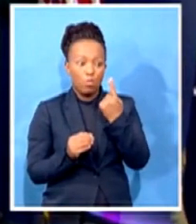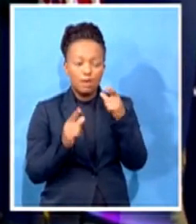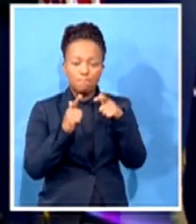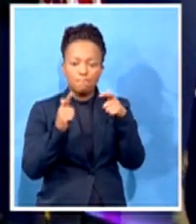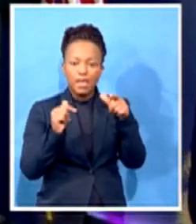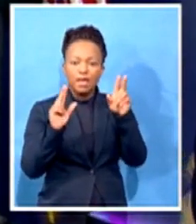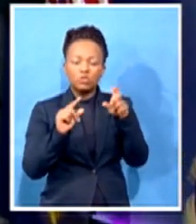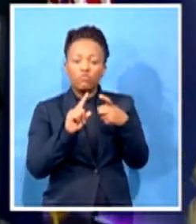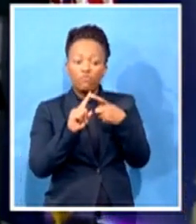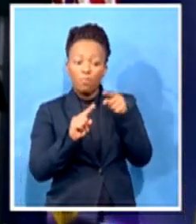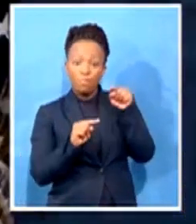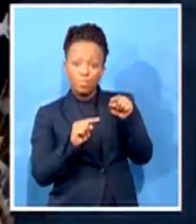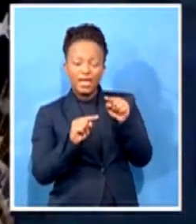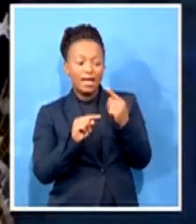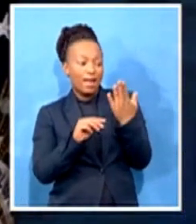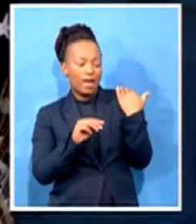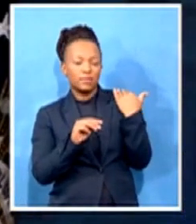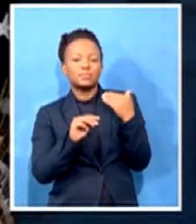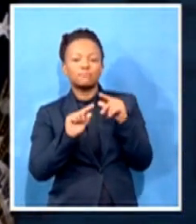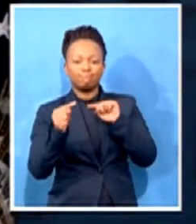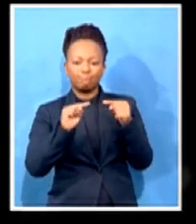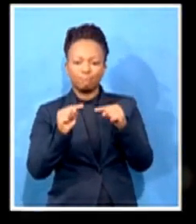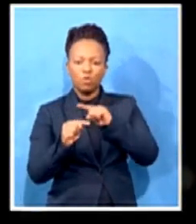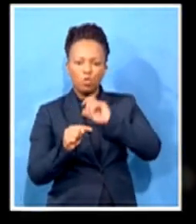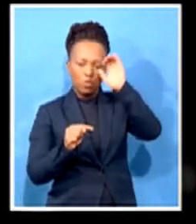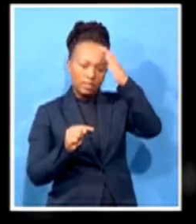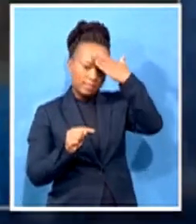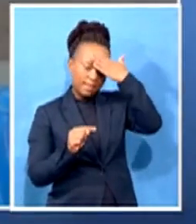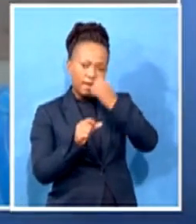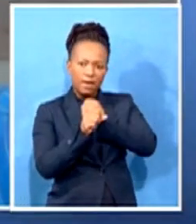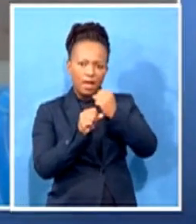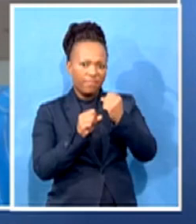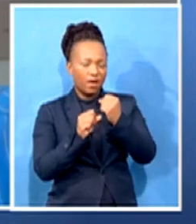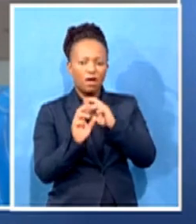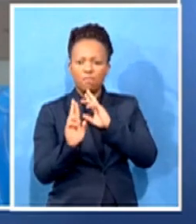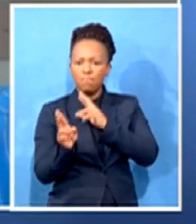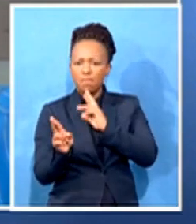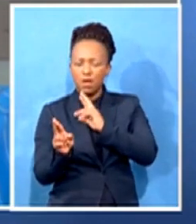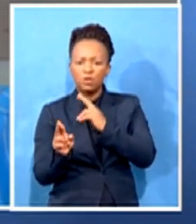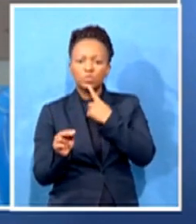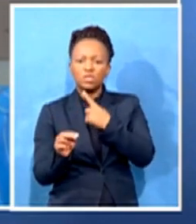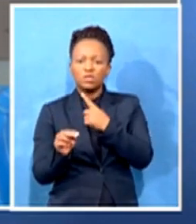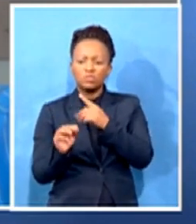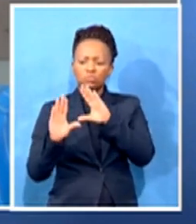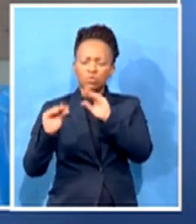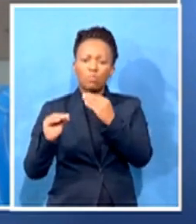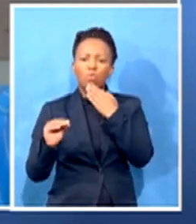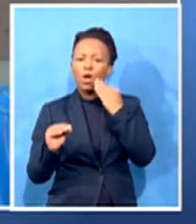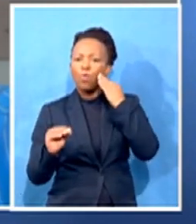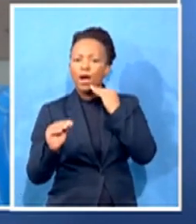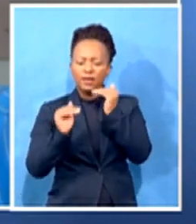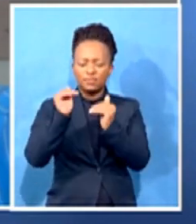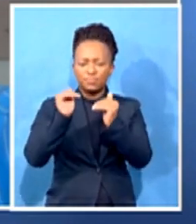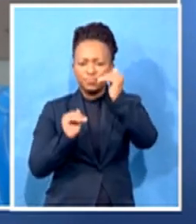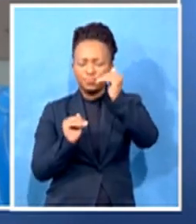was that Trump didn't go hard enough on condemning white supremacist movement in the United States. The name that popped